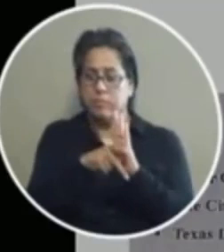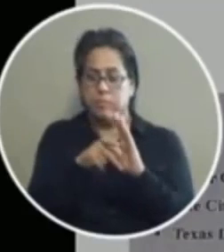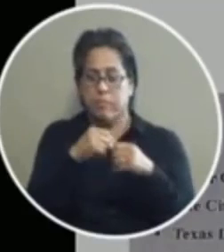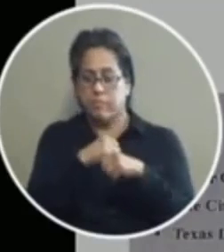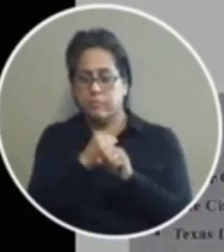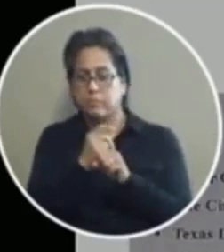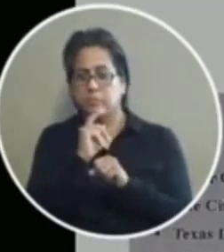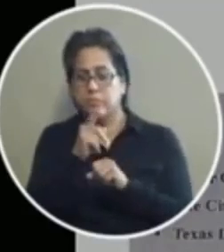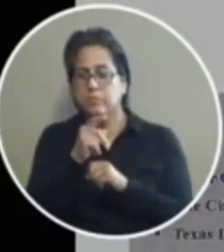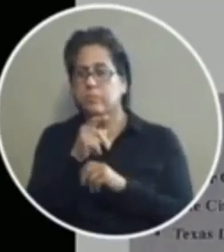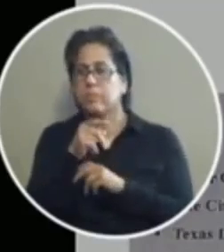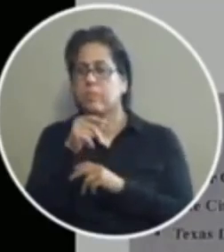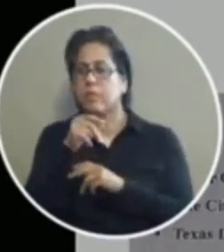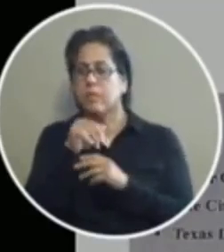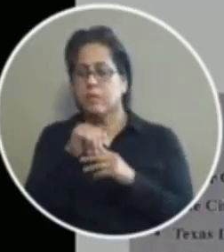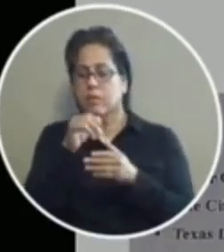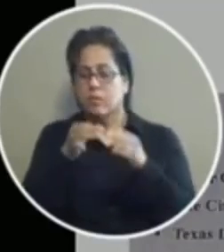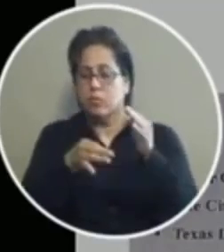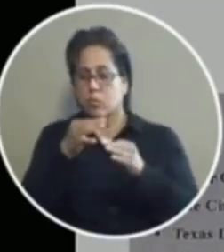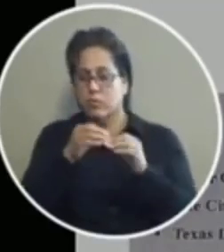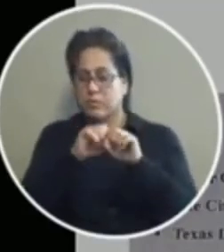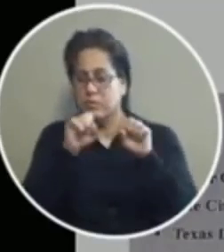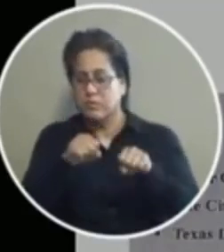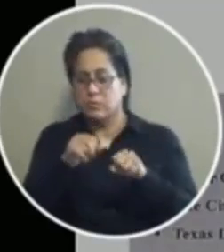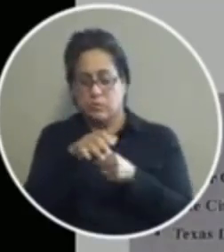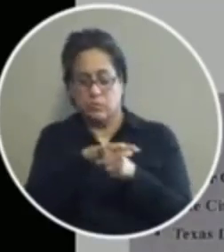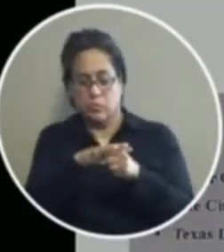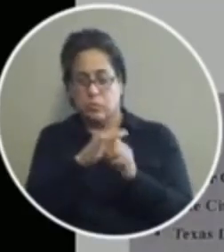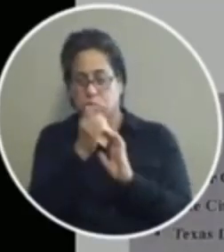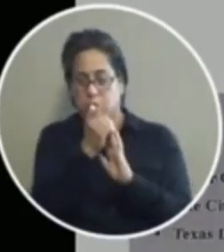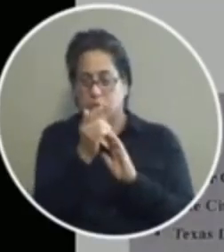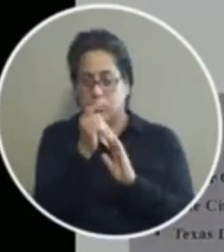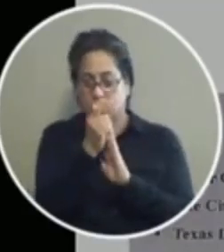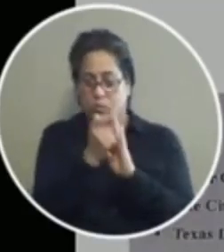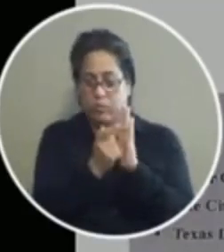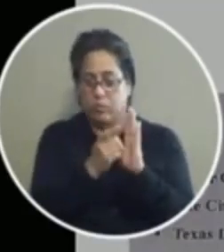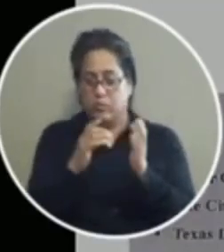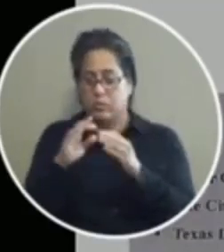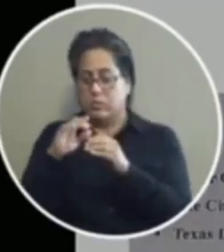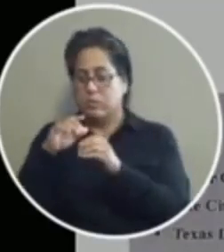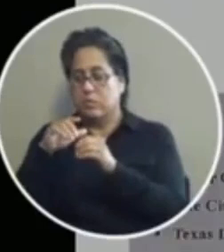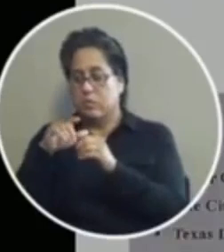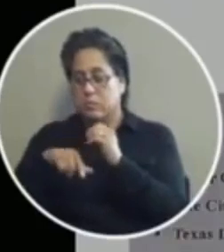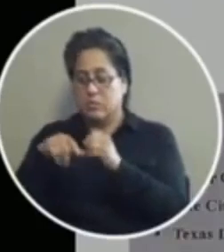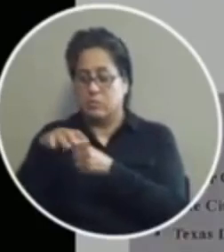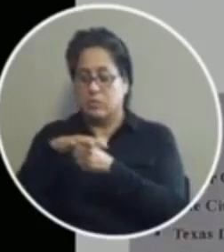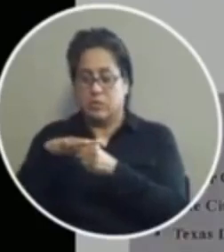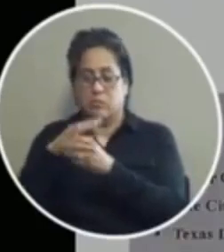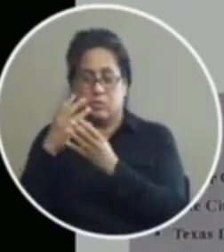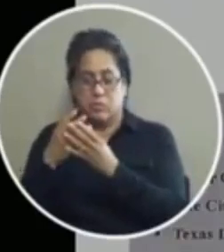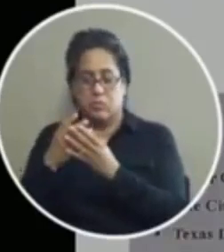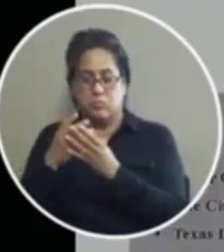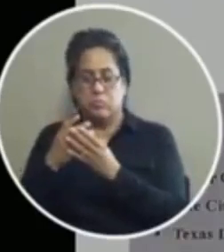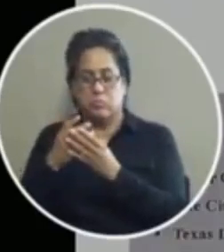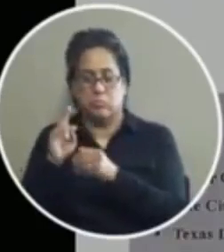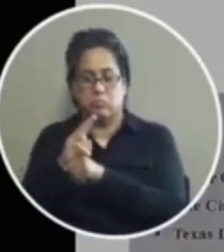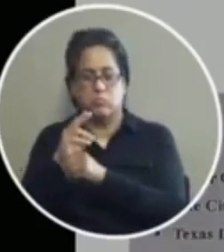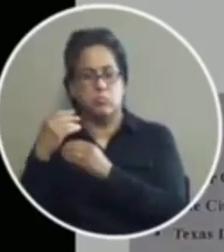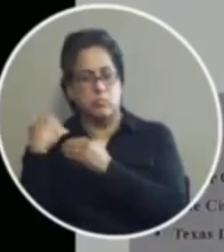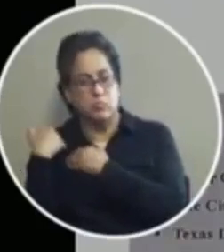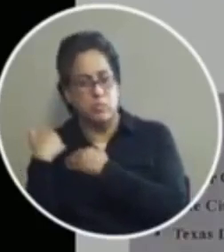that the limited resources of the court system local law enforcement and the el paso county jail are used responsibly to increase public safety